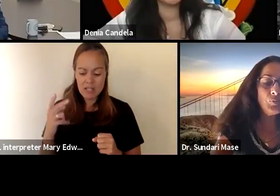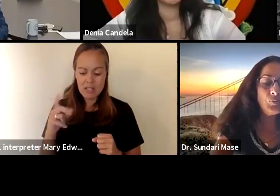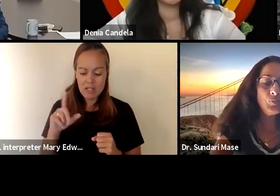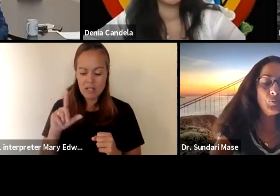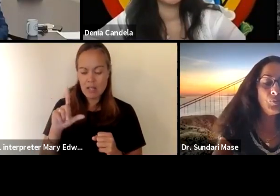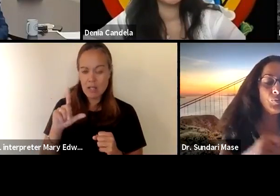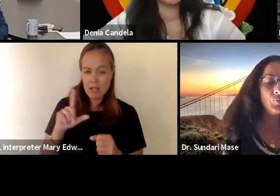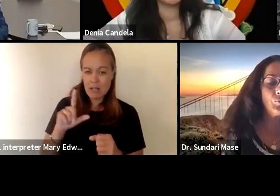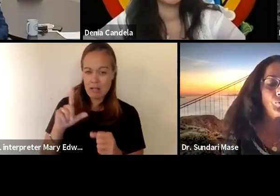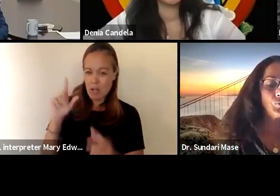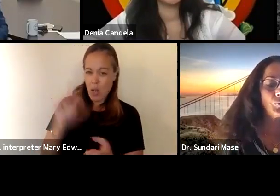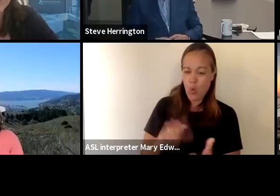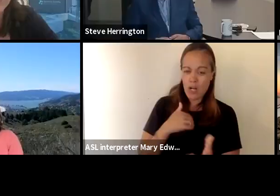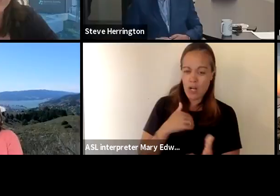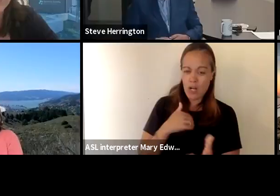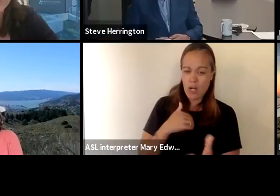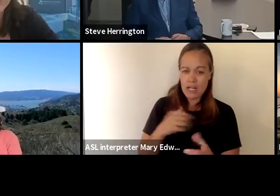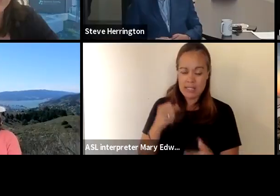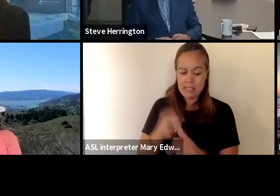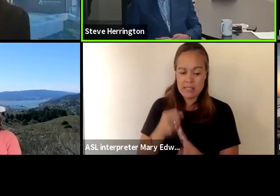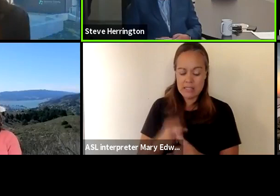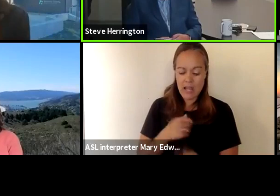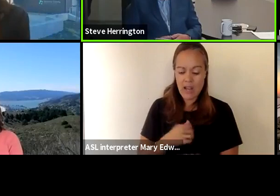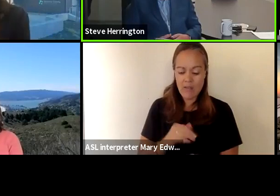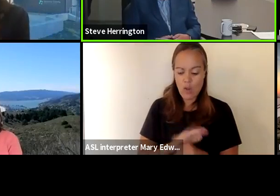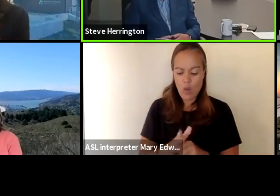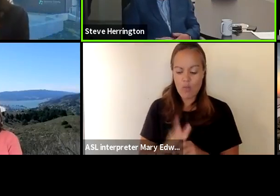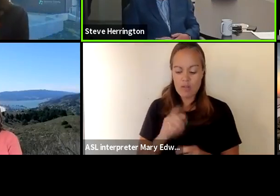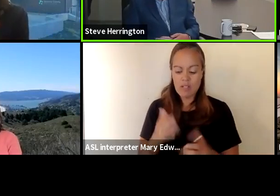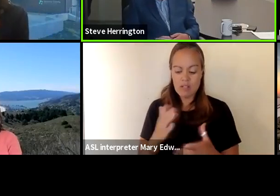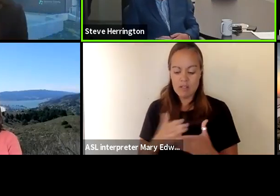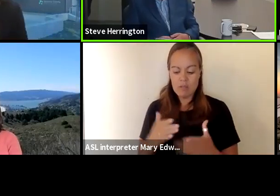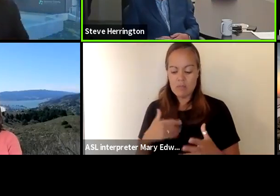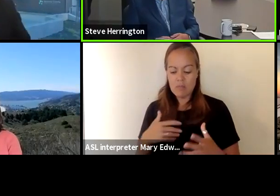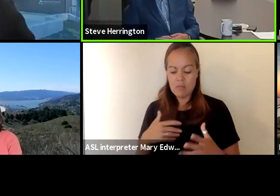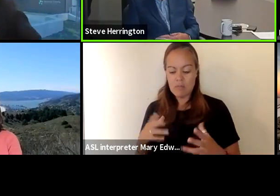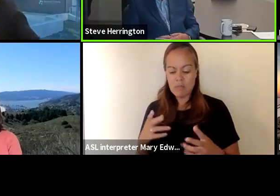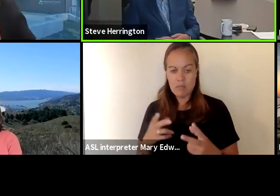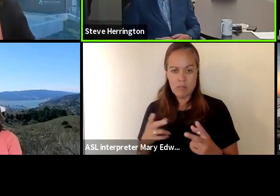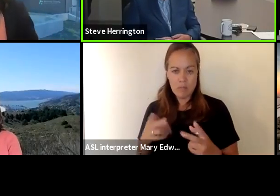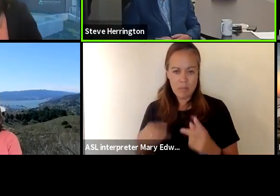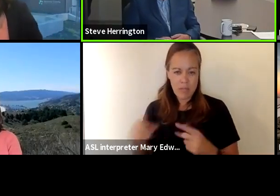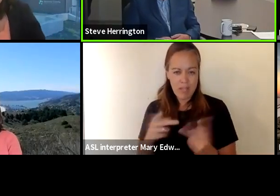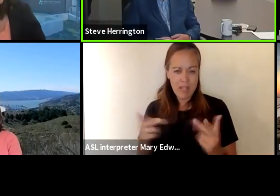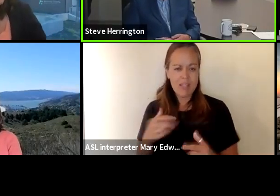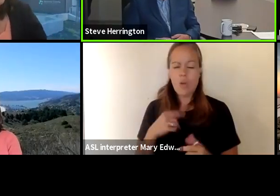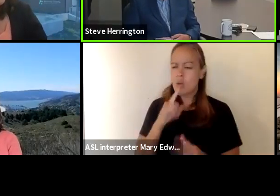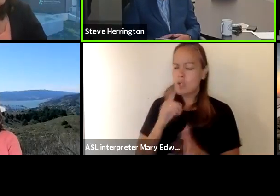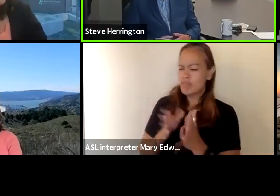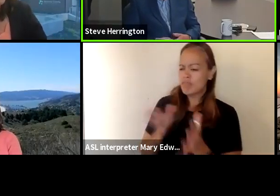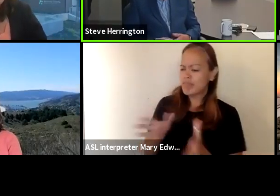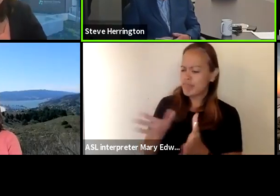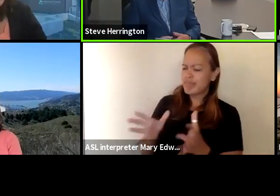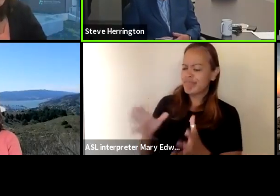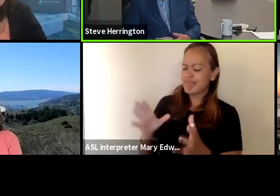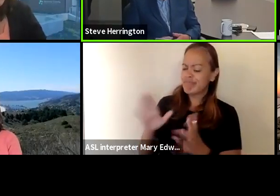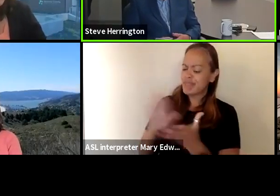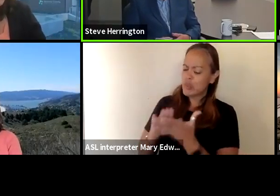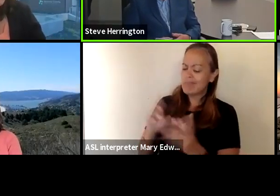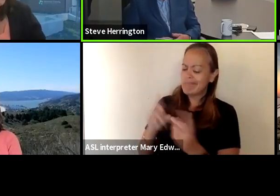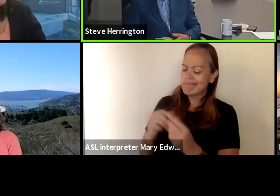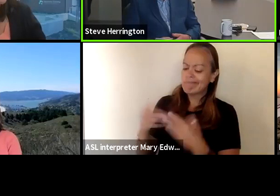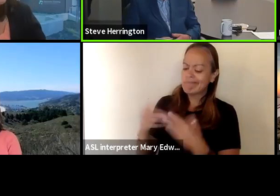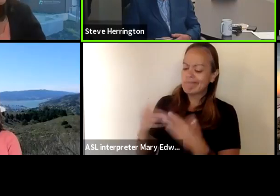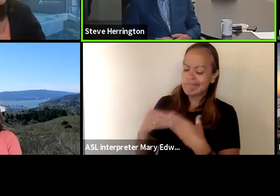basically the new update in the guidance and i would like to add jb that you know we've really encouraged districts to be flexible in their lunch